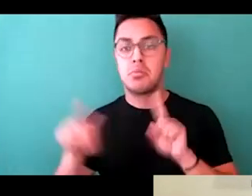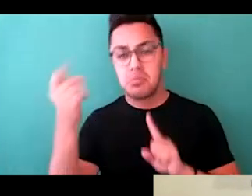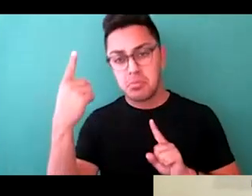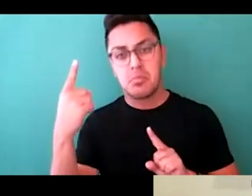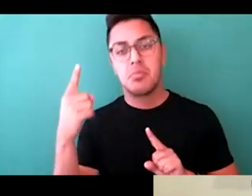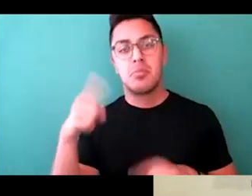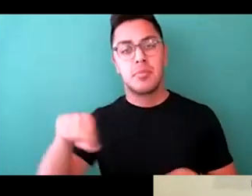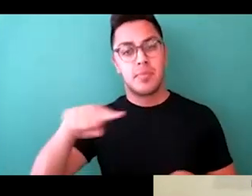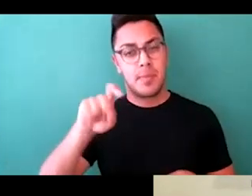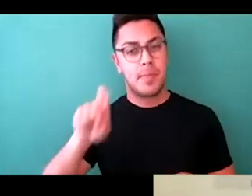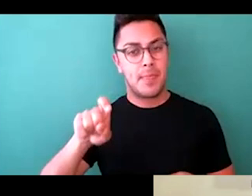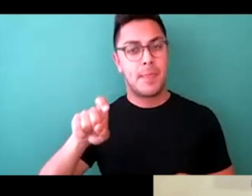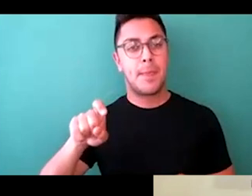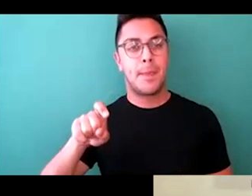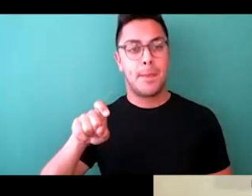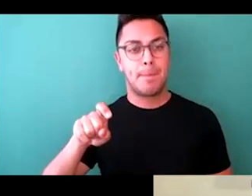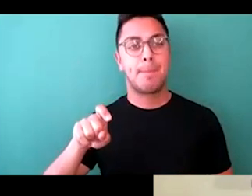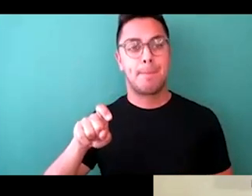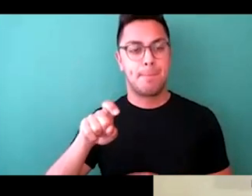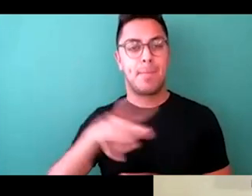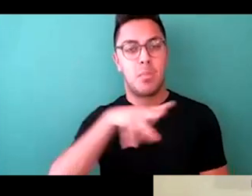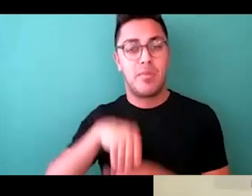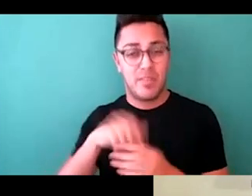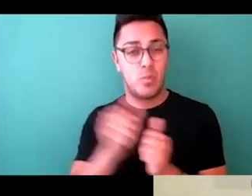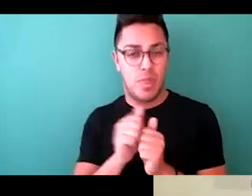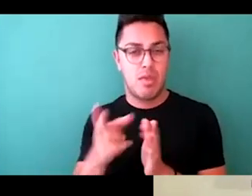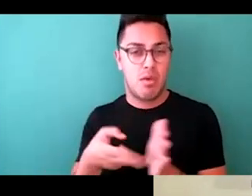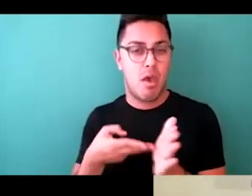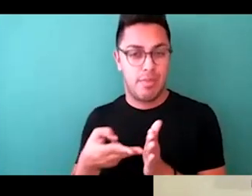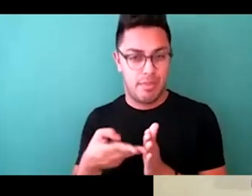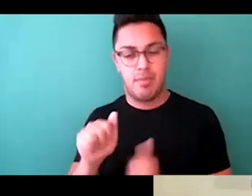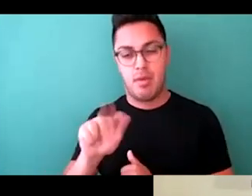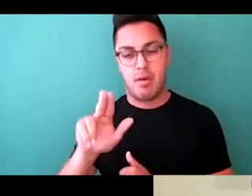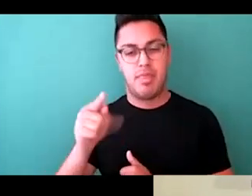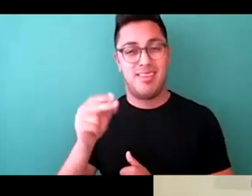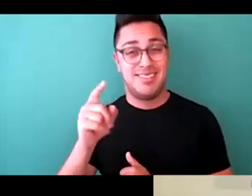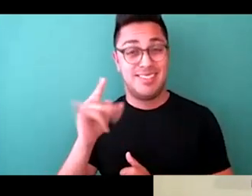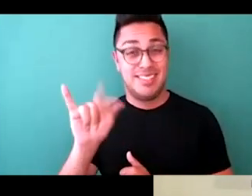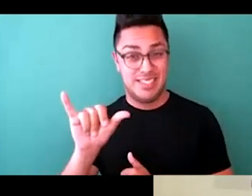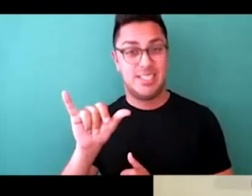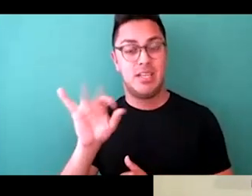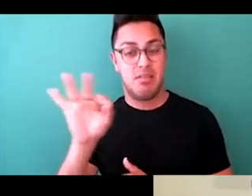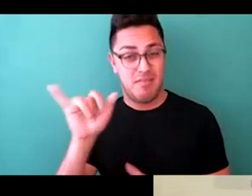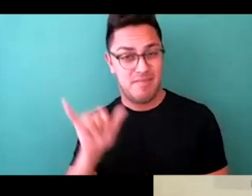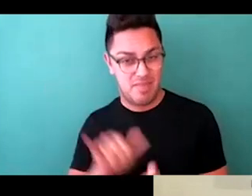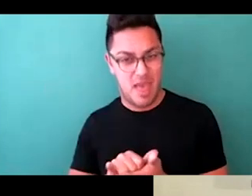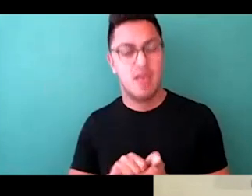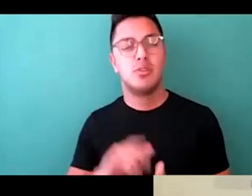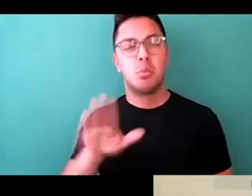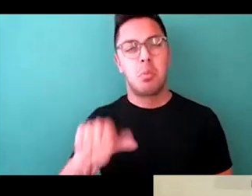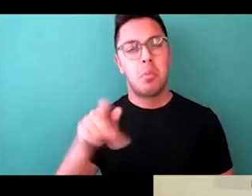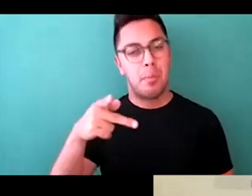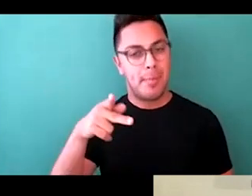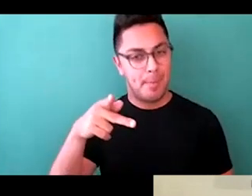be involved in the authenticity of that. So, Paola, let's let's talk through that example, because